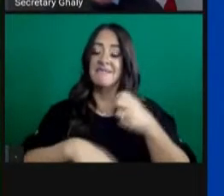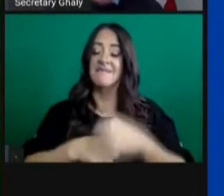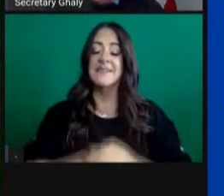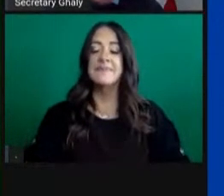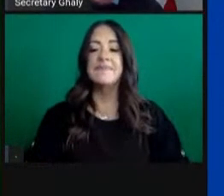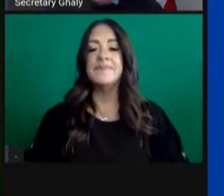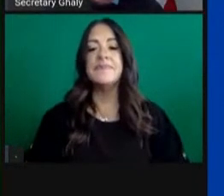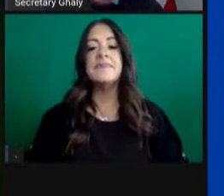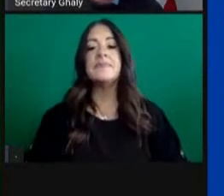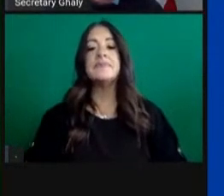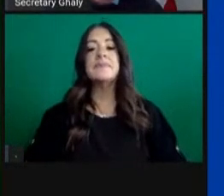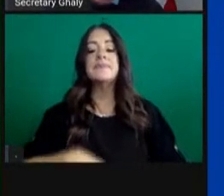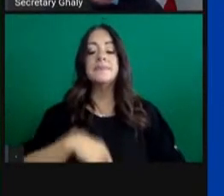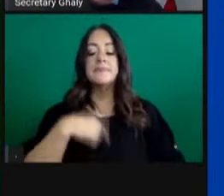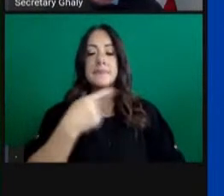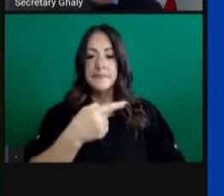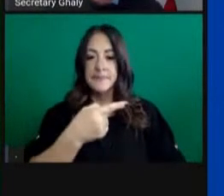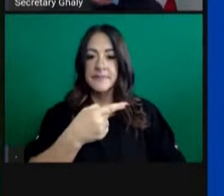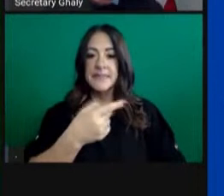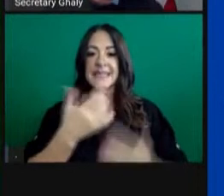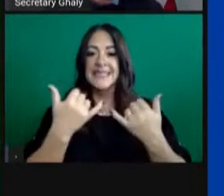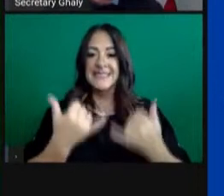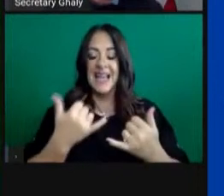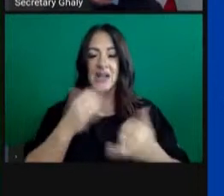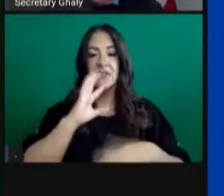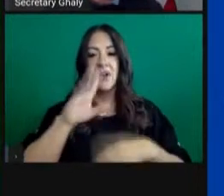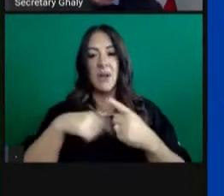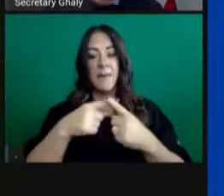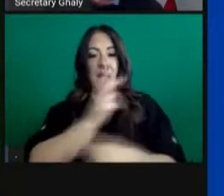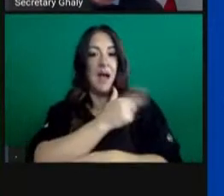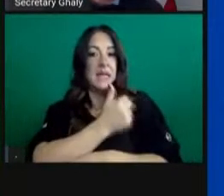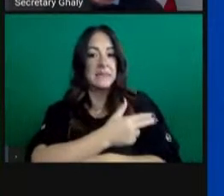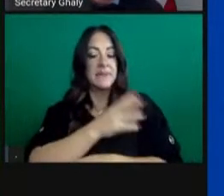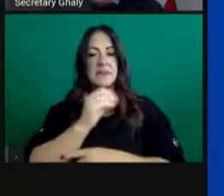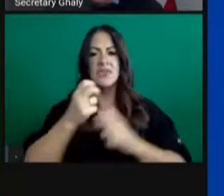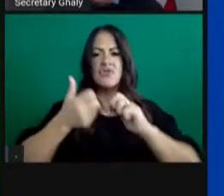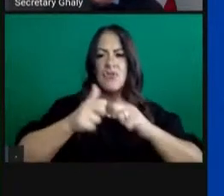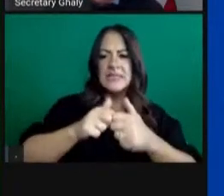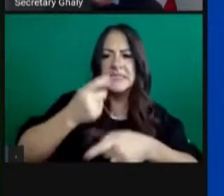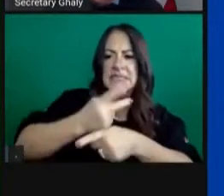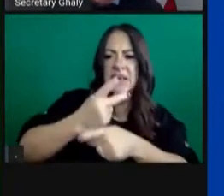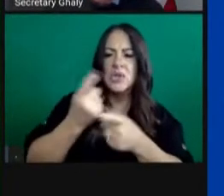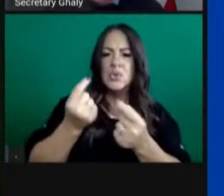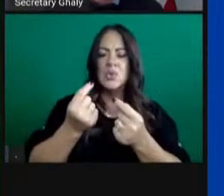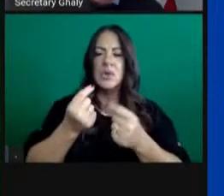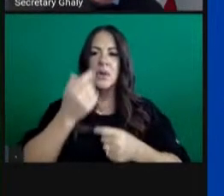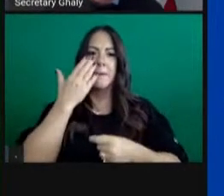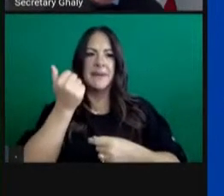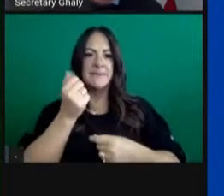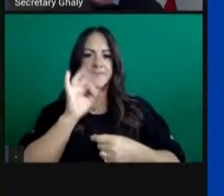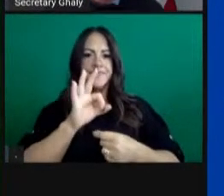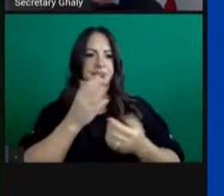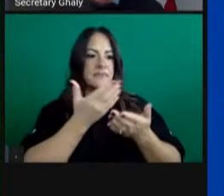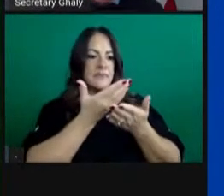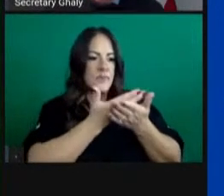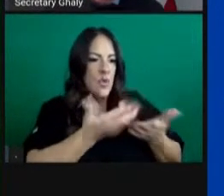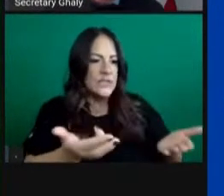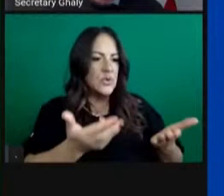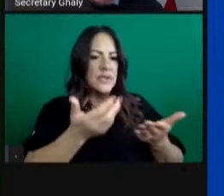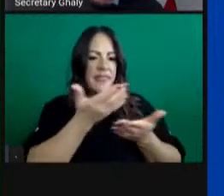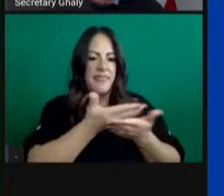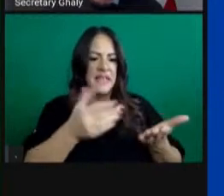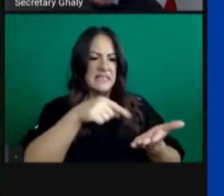Hospitals and crisis care continuum. As these resources become more scarce and as hospitals are pushed to their limit,